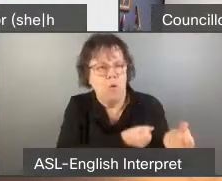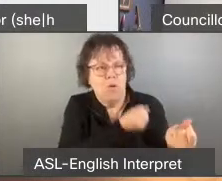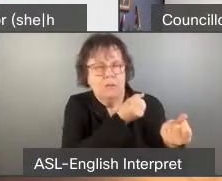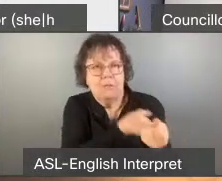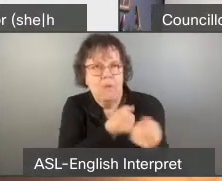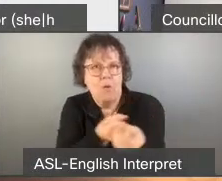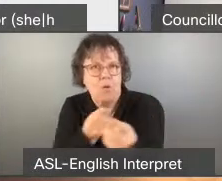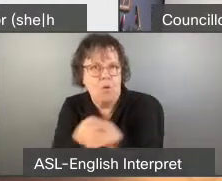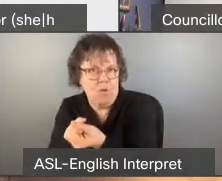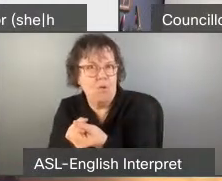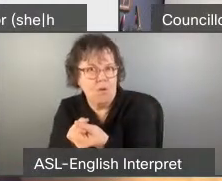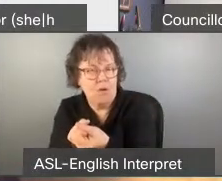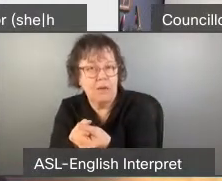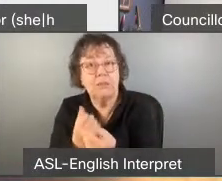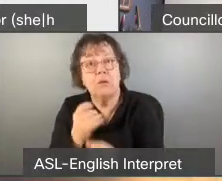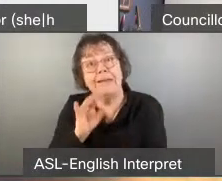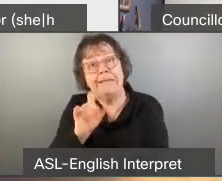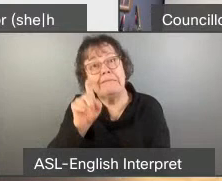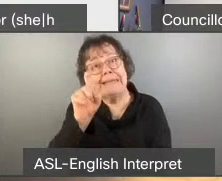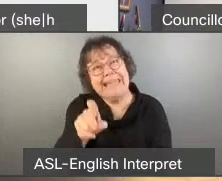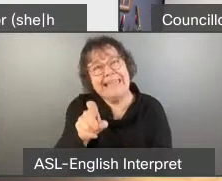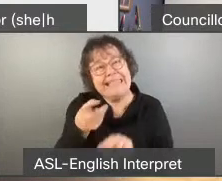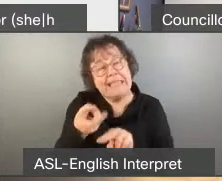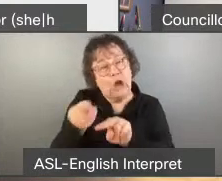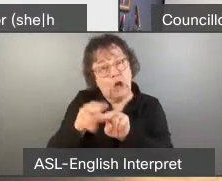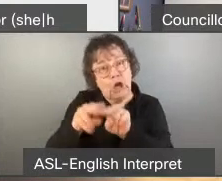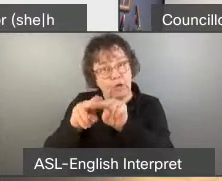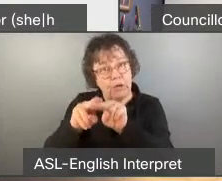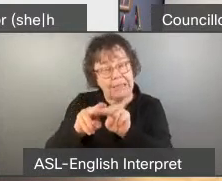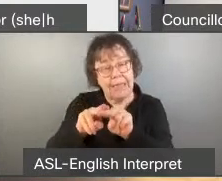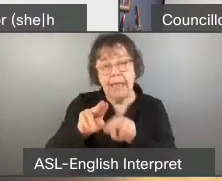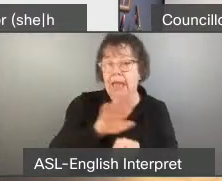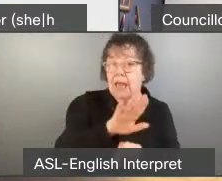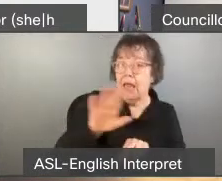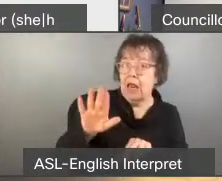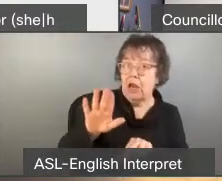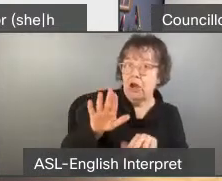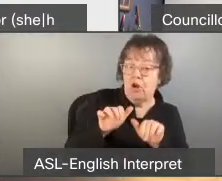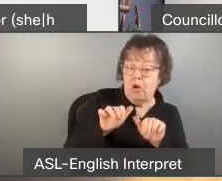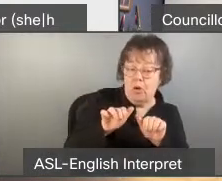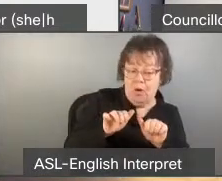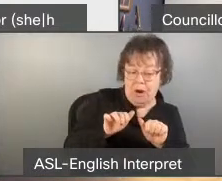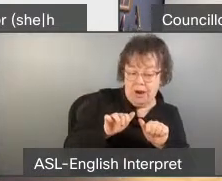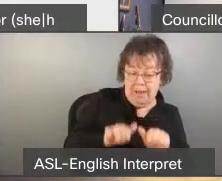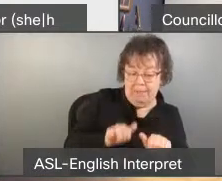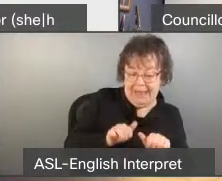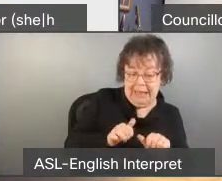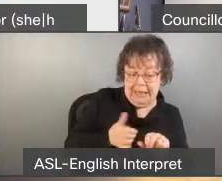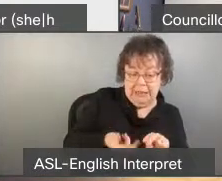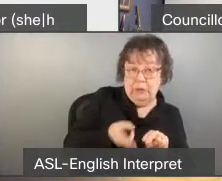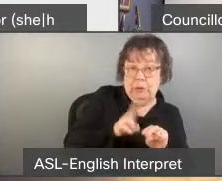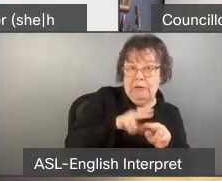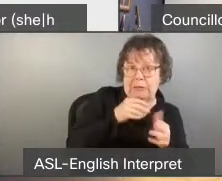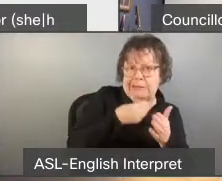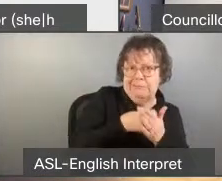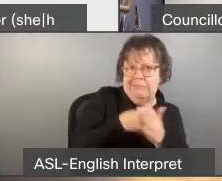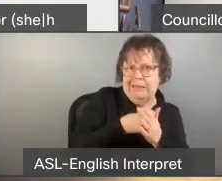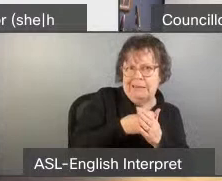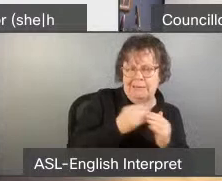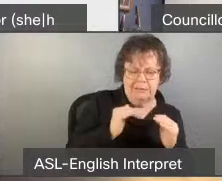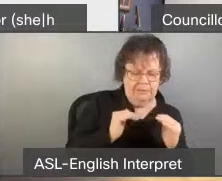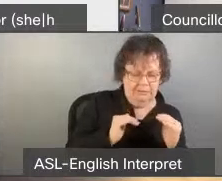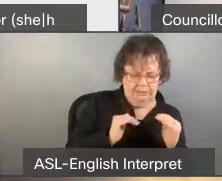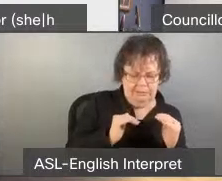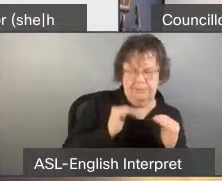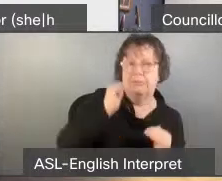if needs are rising and your ability to program money is not going to increase, surely the greatest